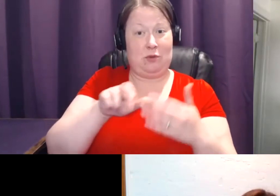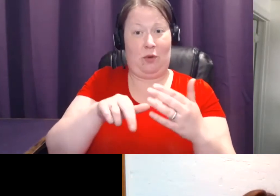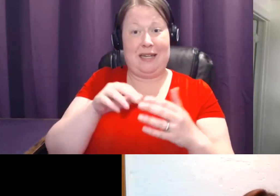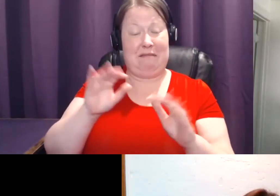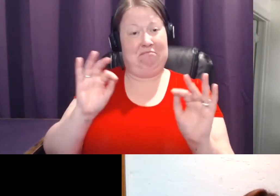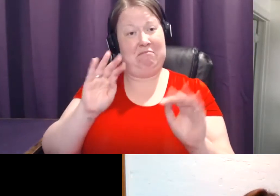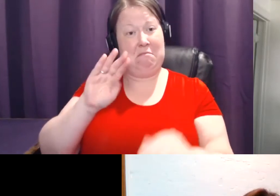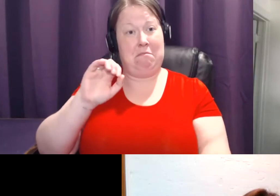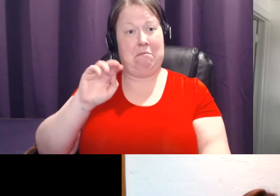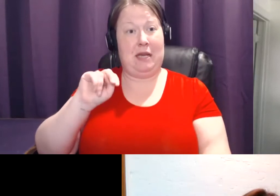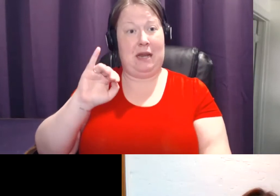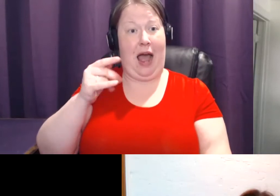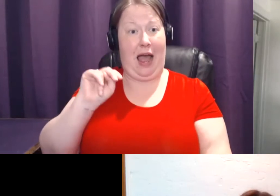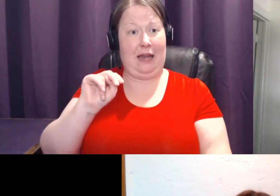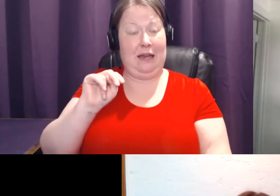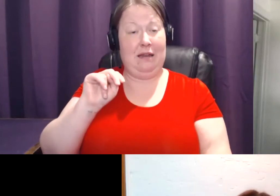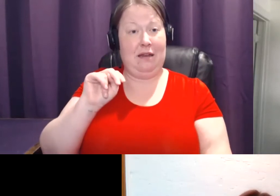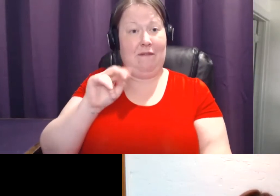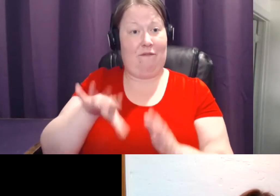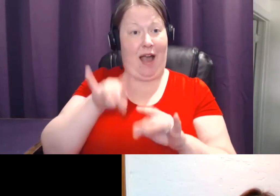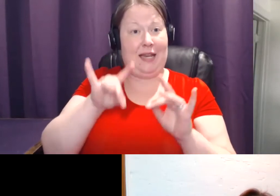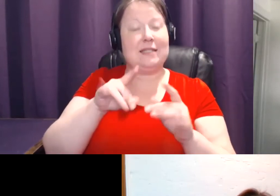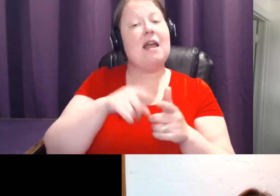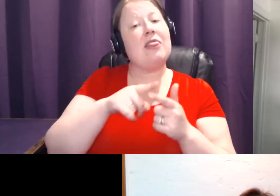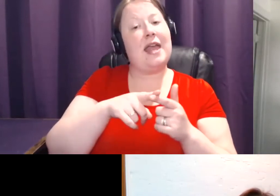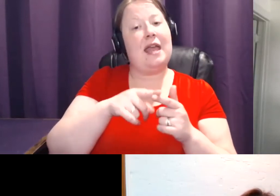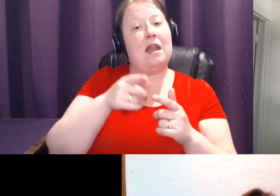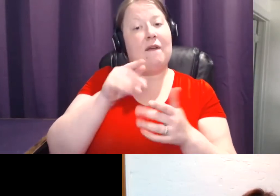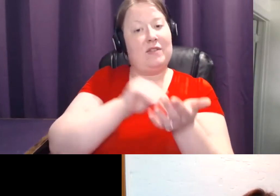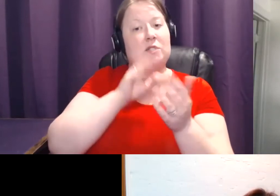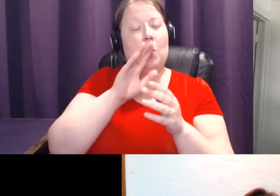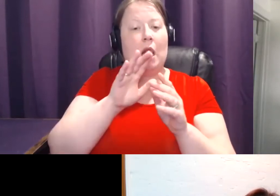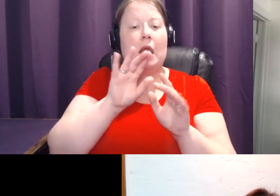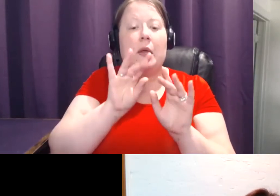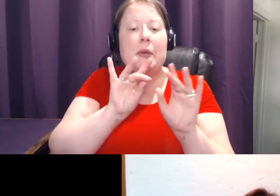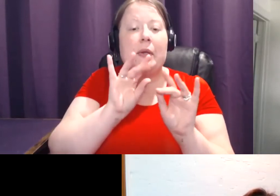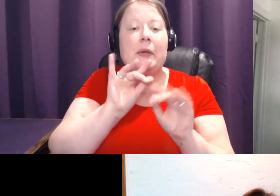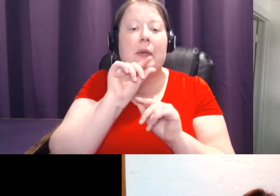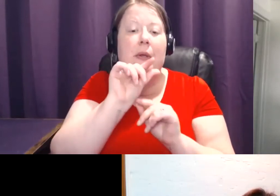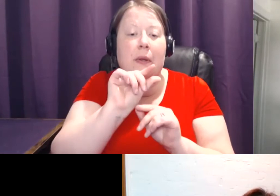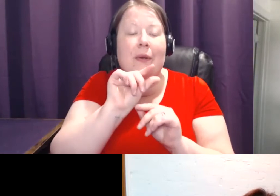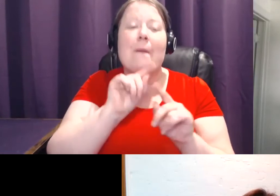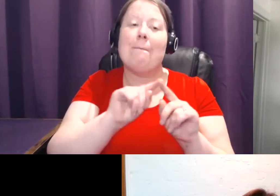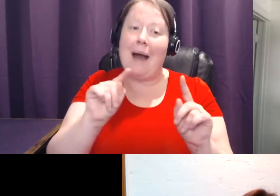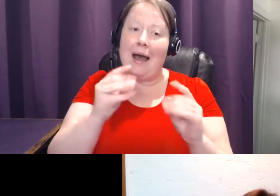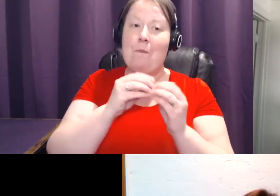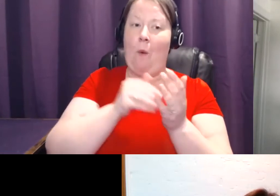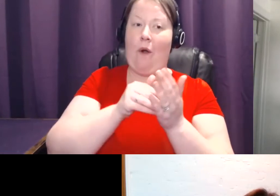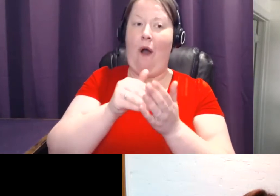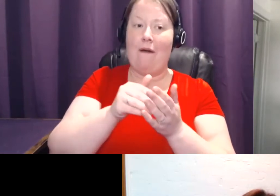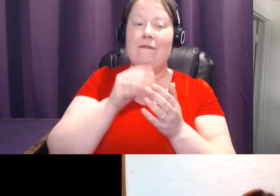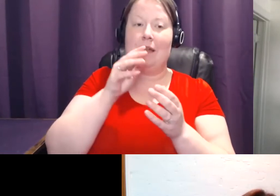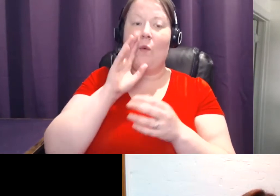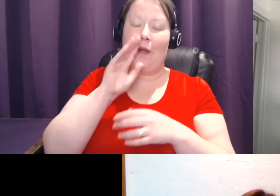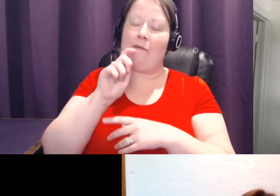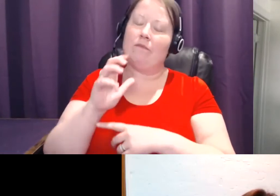careful to take smaller amounts of tissue appropriately, but then more frequently will need to go back and a woman will have to be subjected to